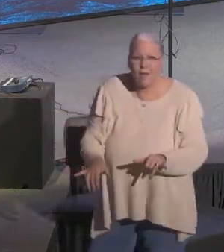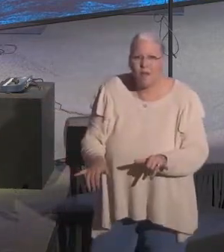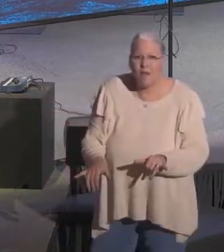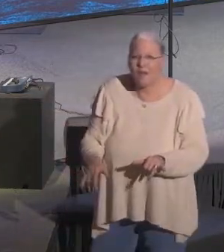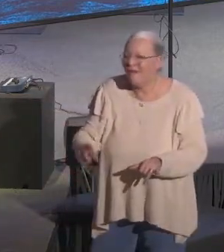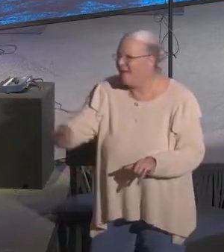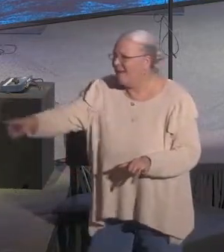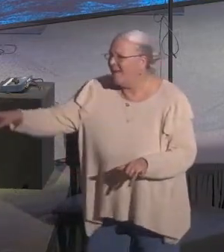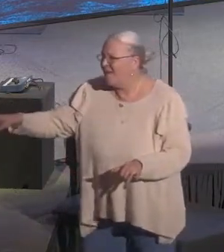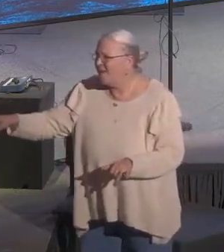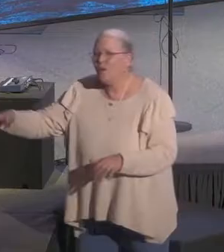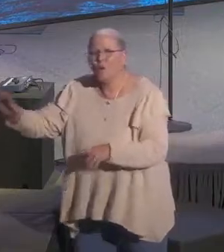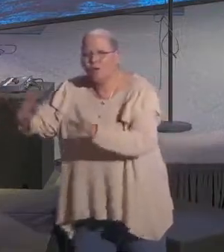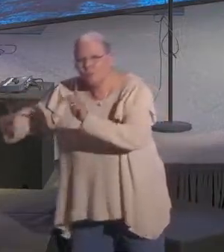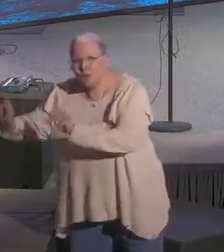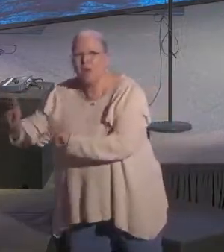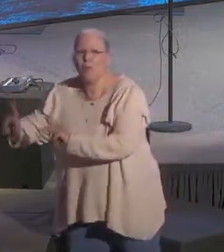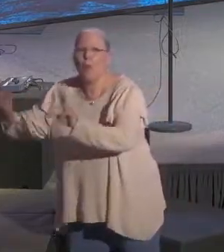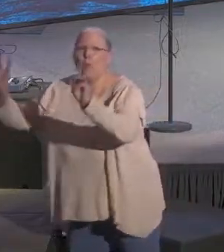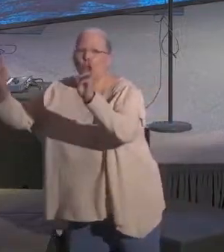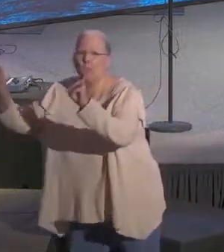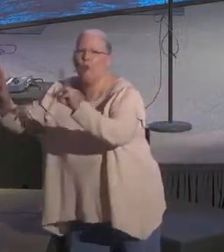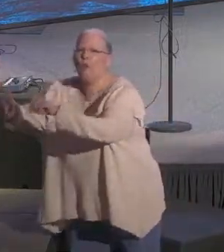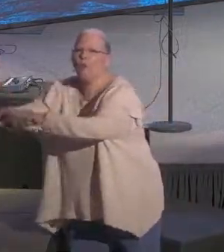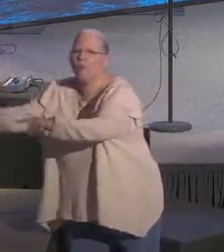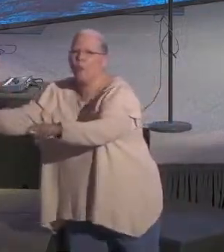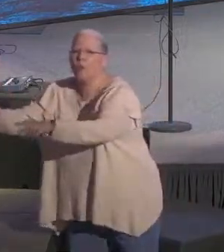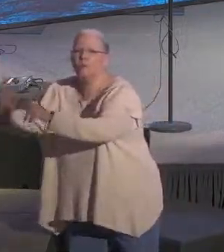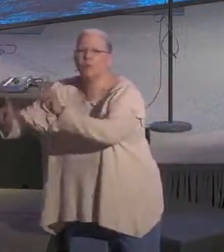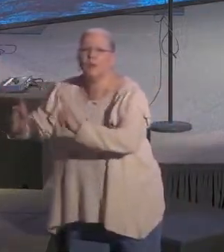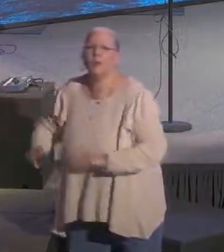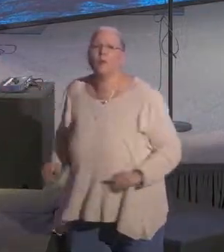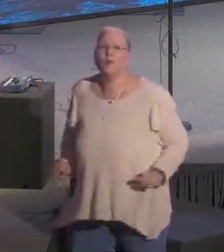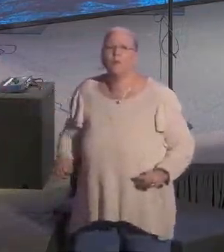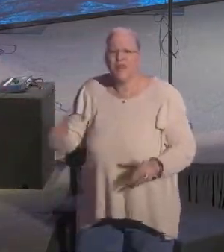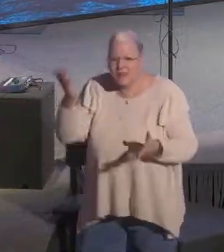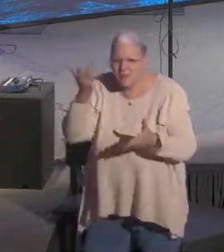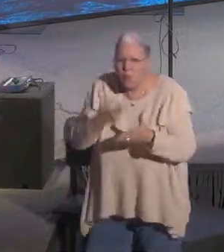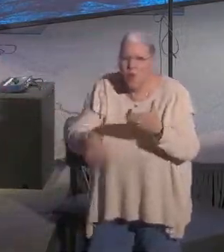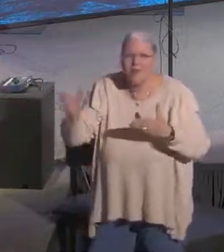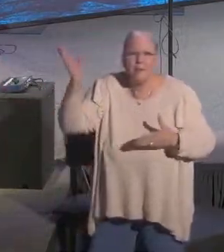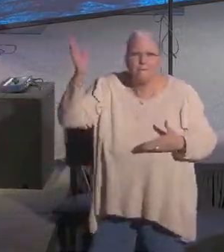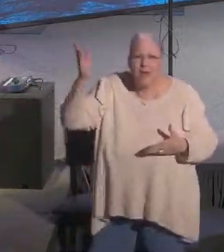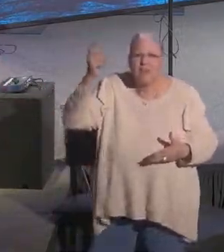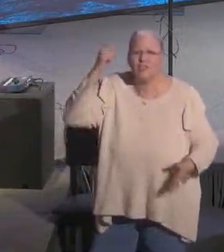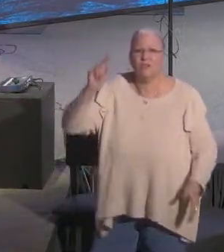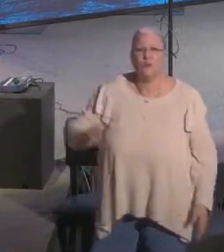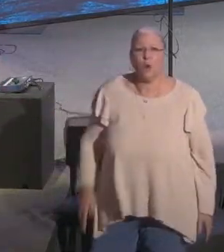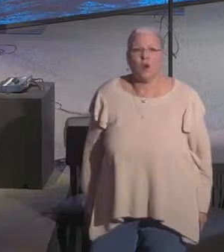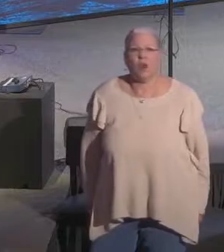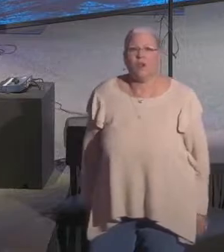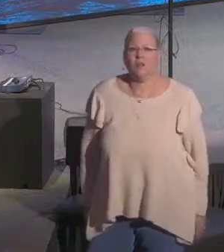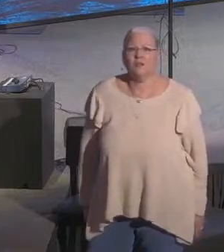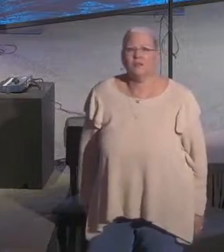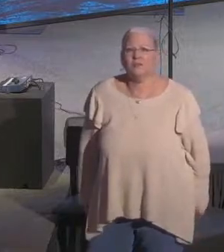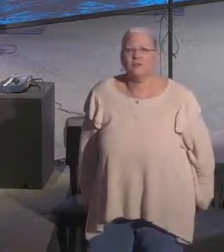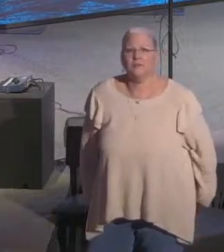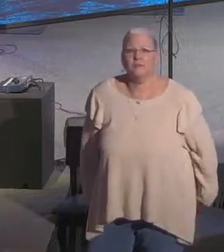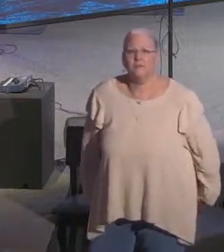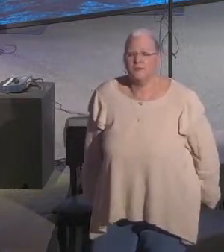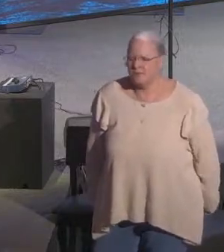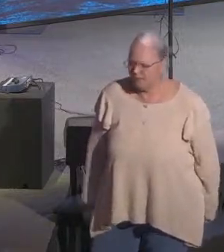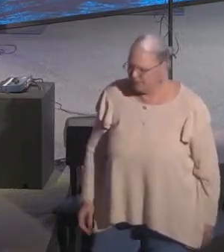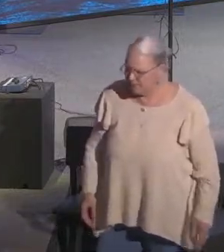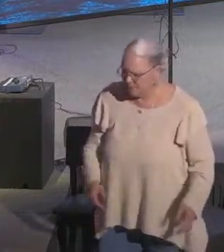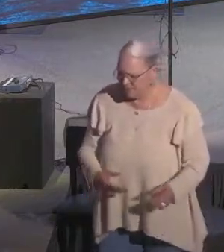people see something in us that is different. Because 8 a.m., you're not looking real joyous right now. You know, there is a joy in the Lord and that